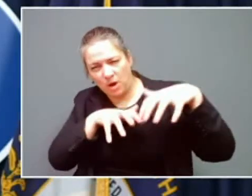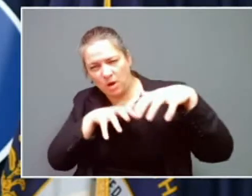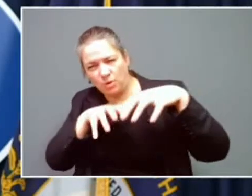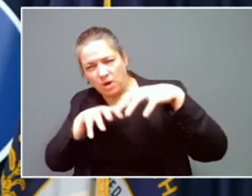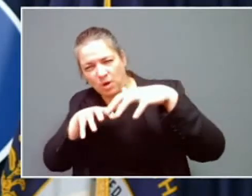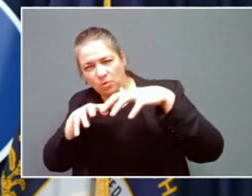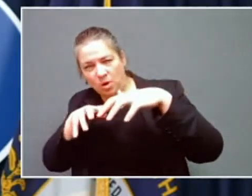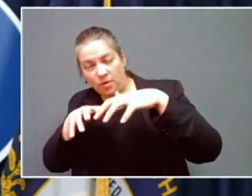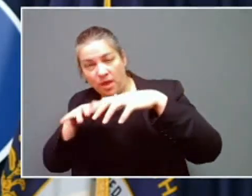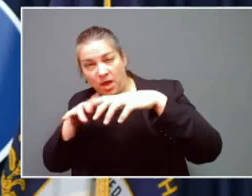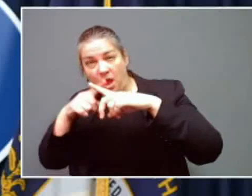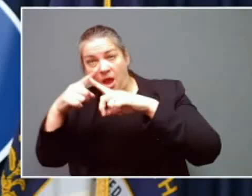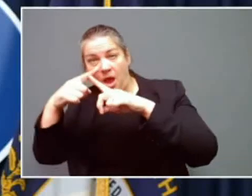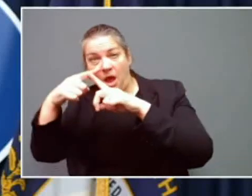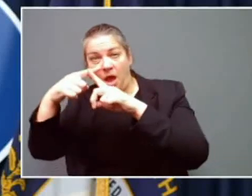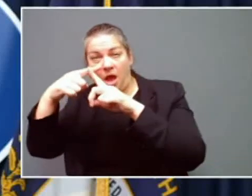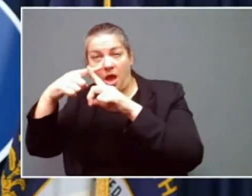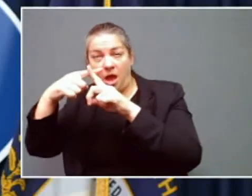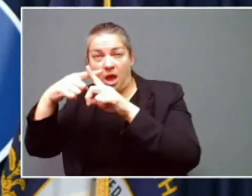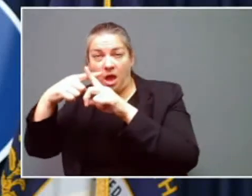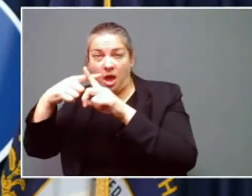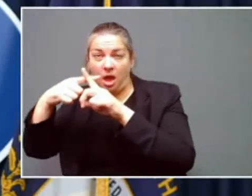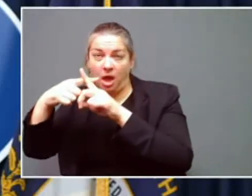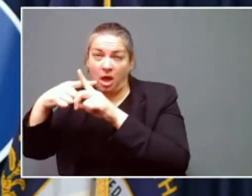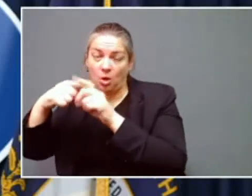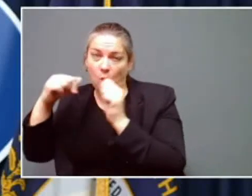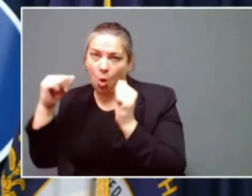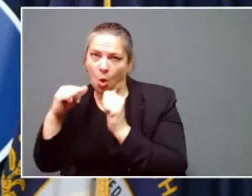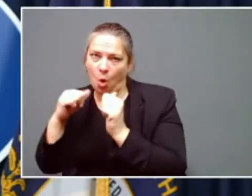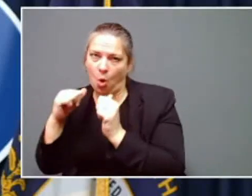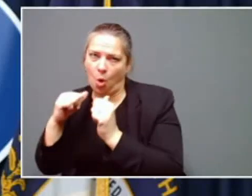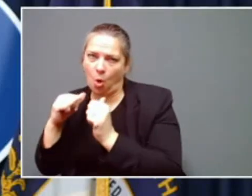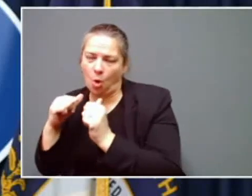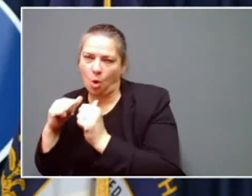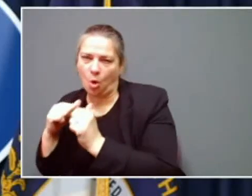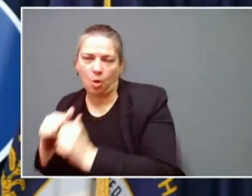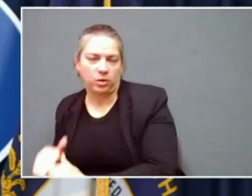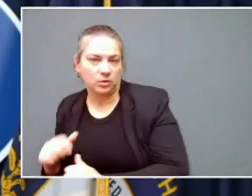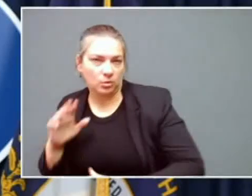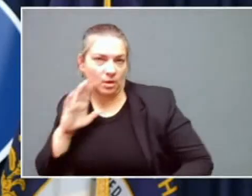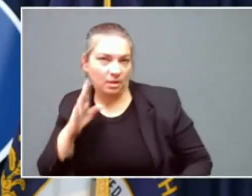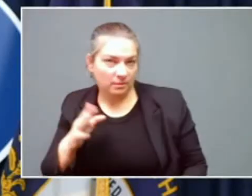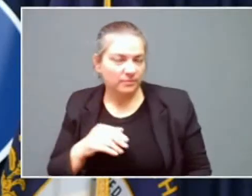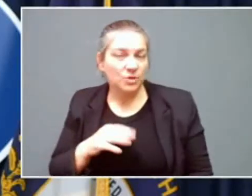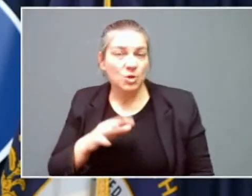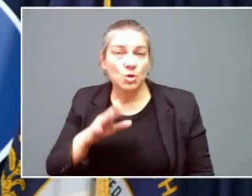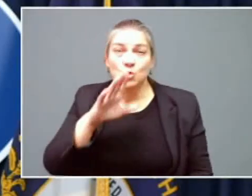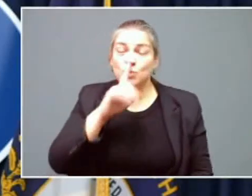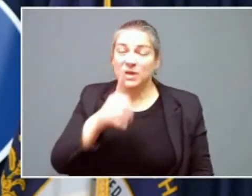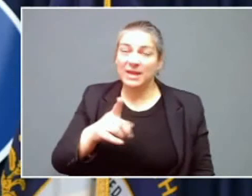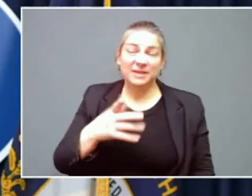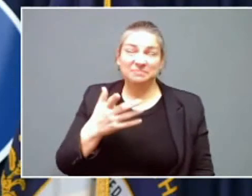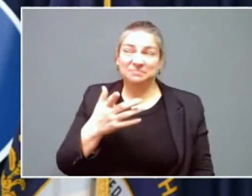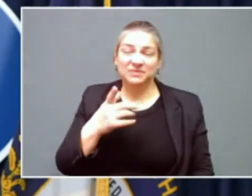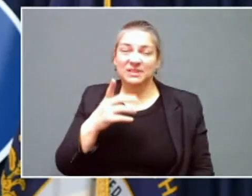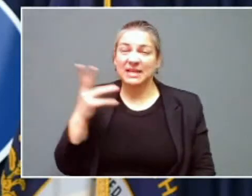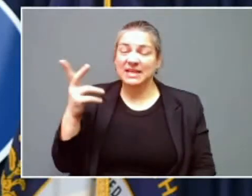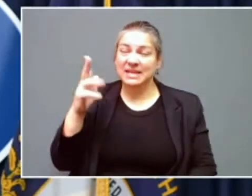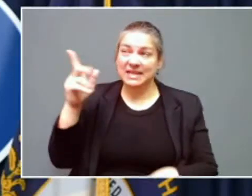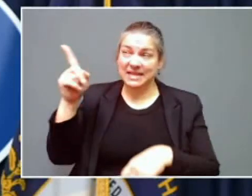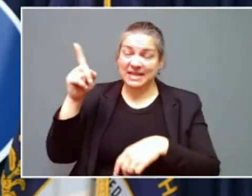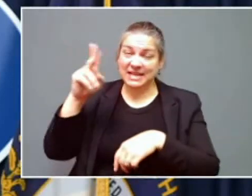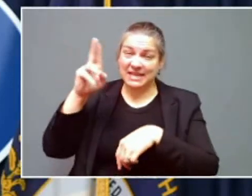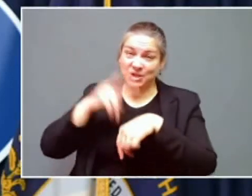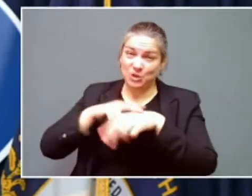and Secretary Gray will cover a little bit about this. This is all dependent upon road temperatures. The National Weather Service has advised us